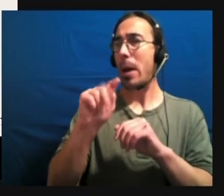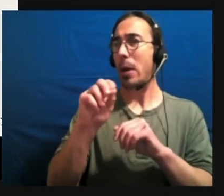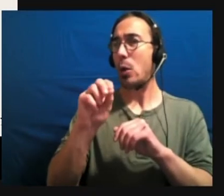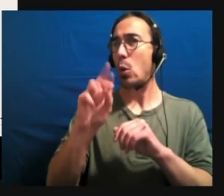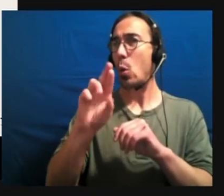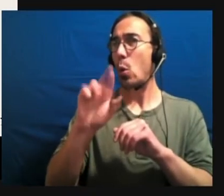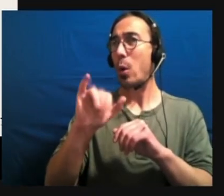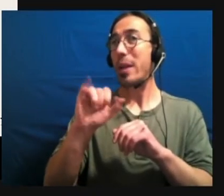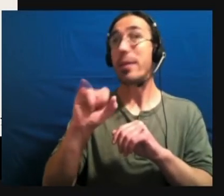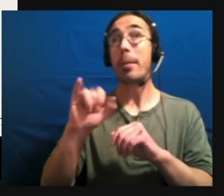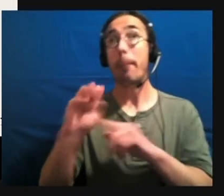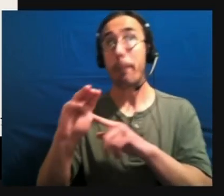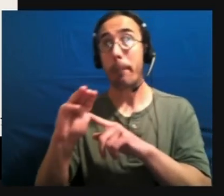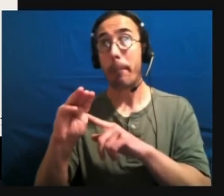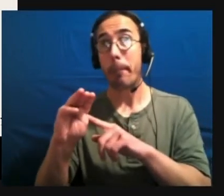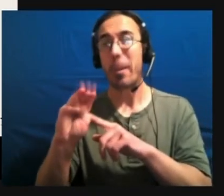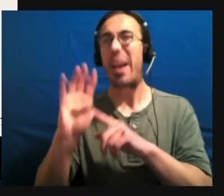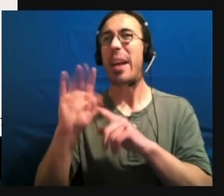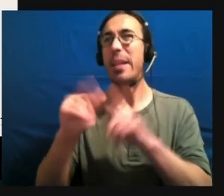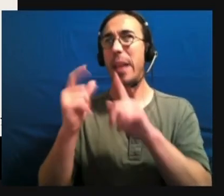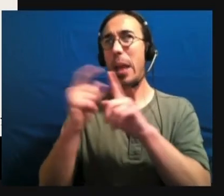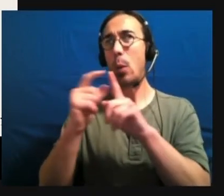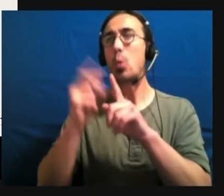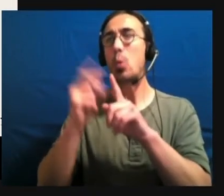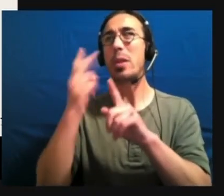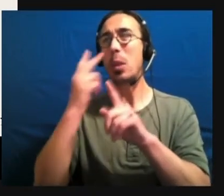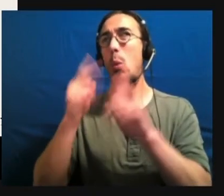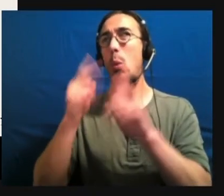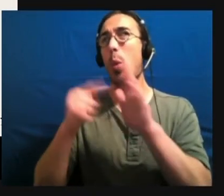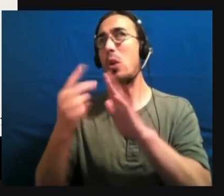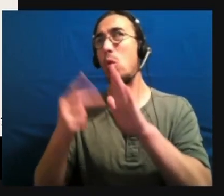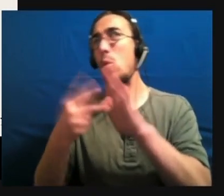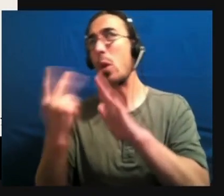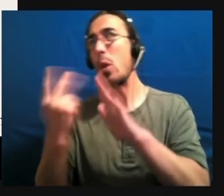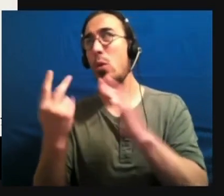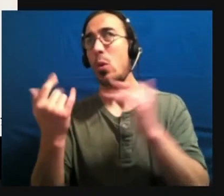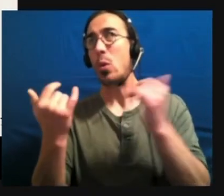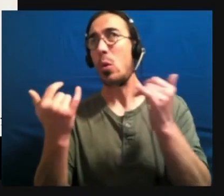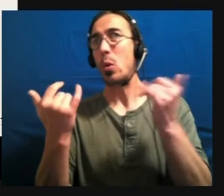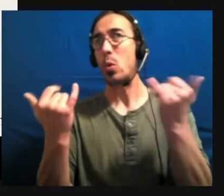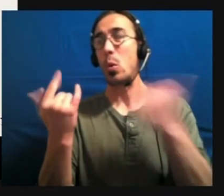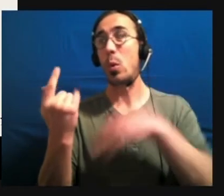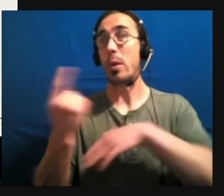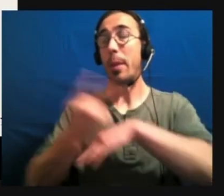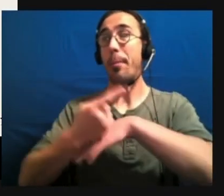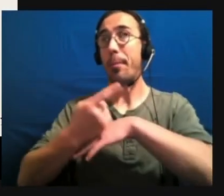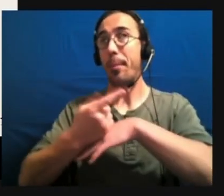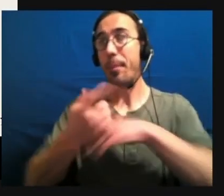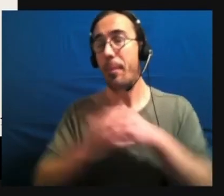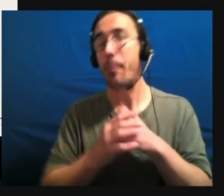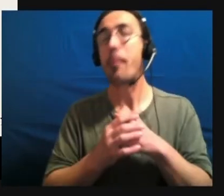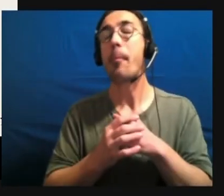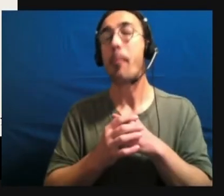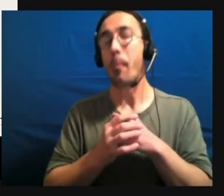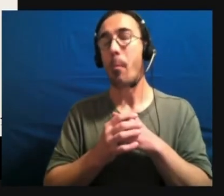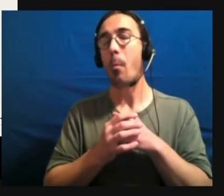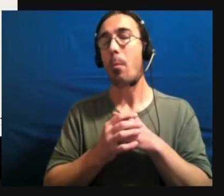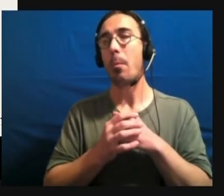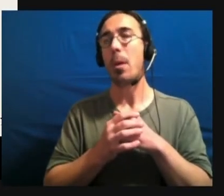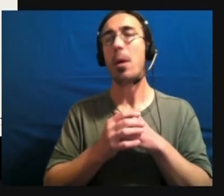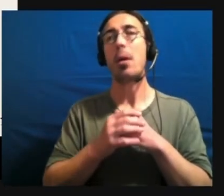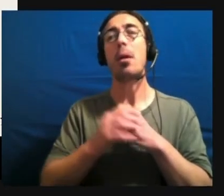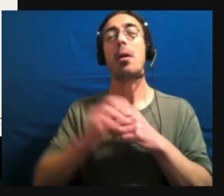that probably will be used at least once, um, in the rest of the presentations. Um, monotropism